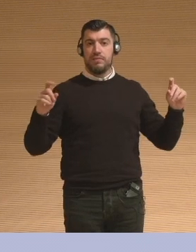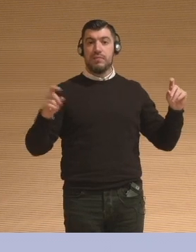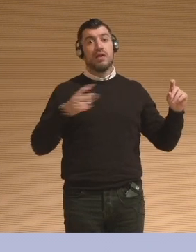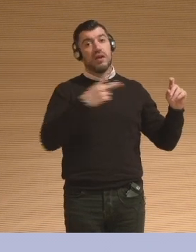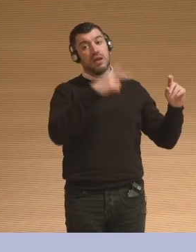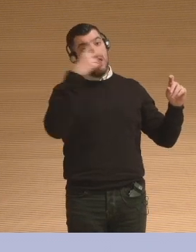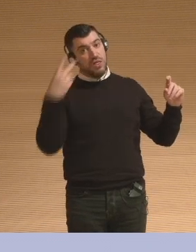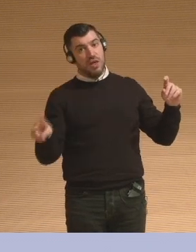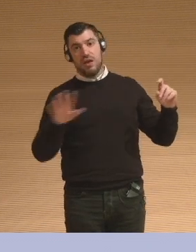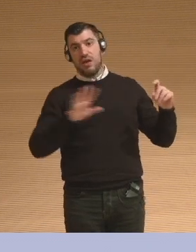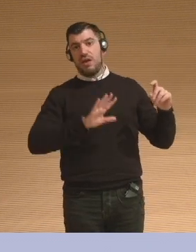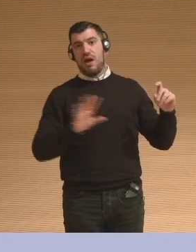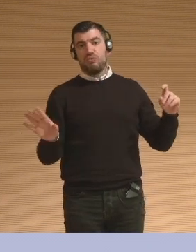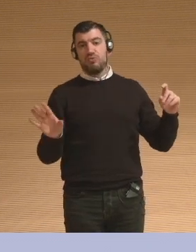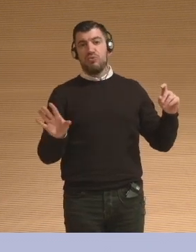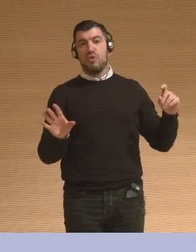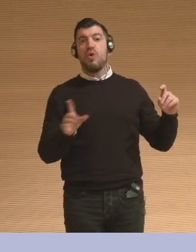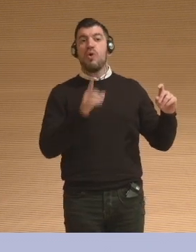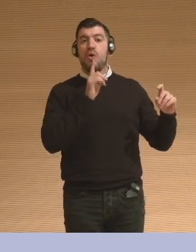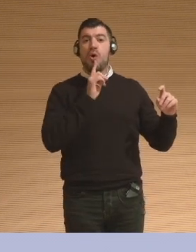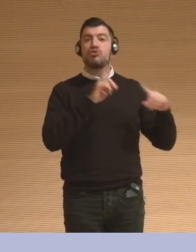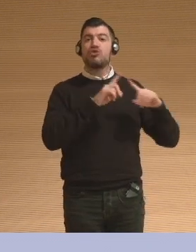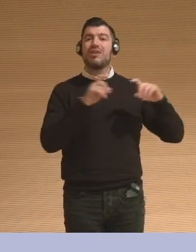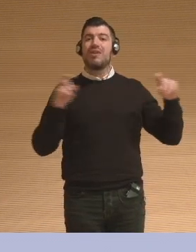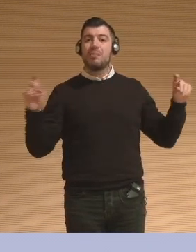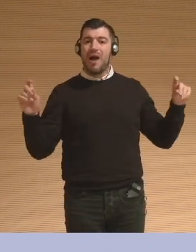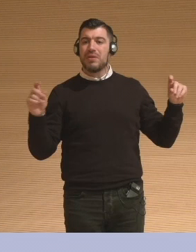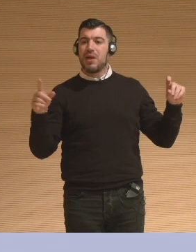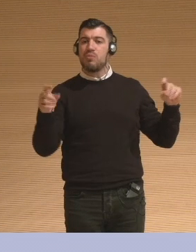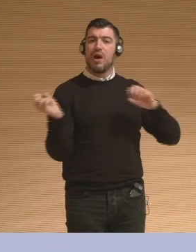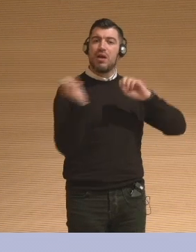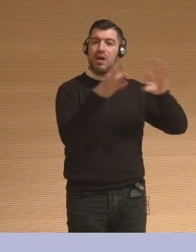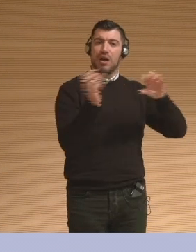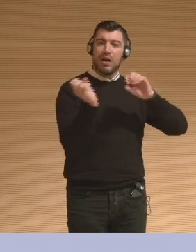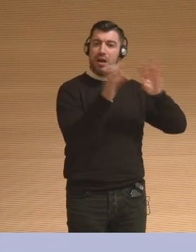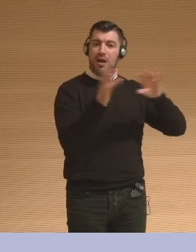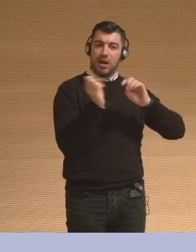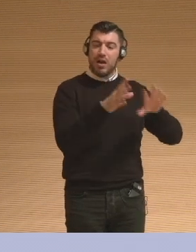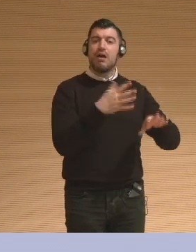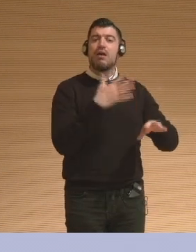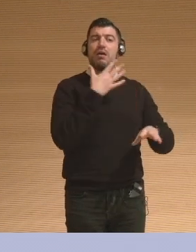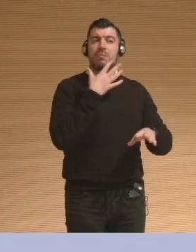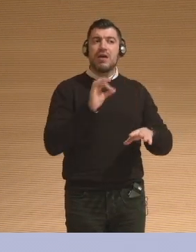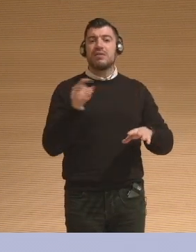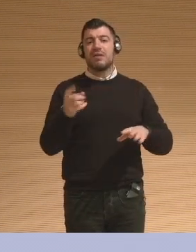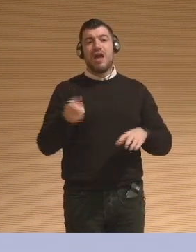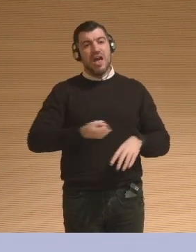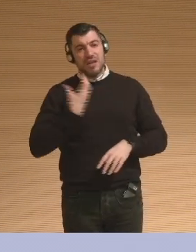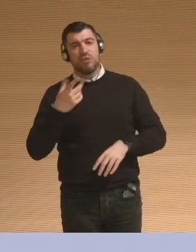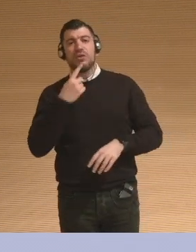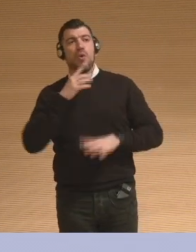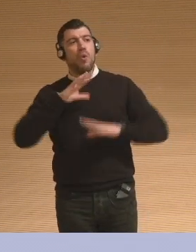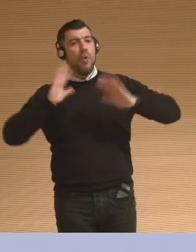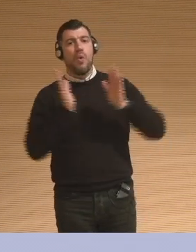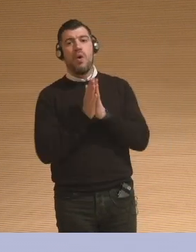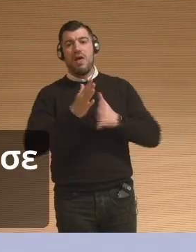object dynamics have universal themes and there are many. I'm going to share just three with you for the sake of time. The first